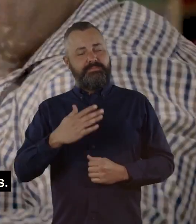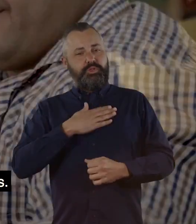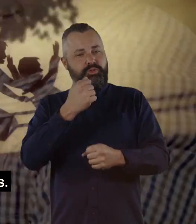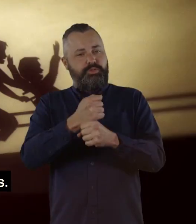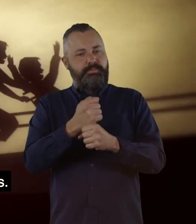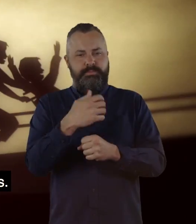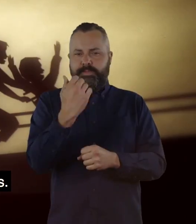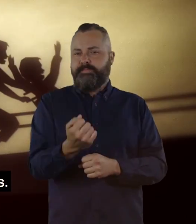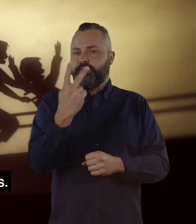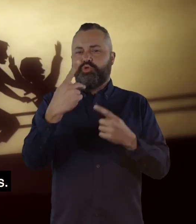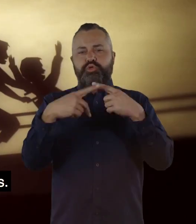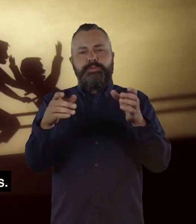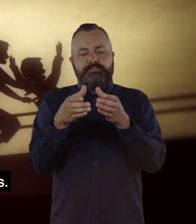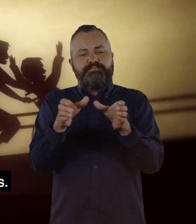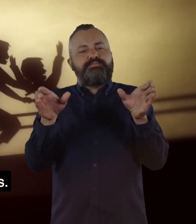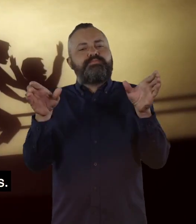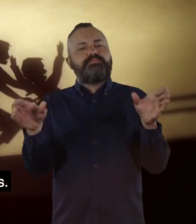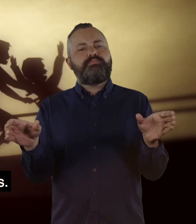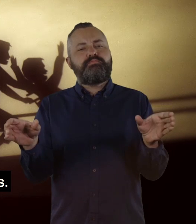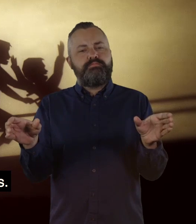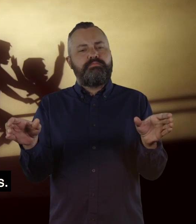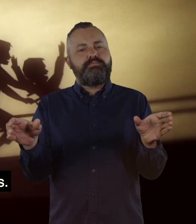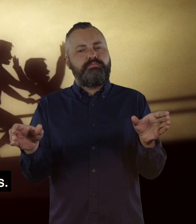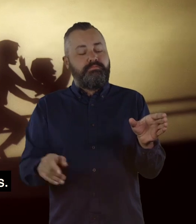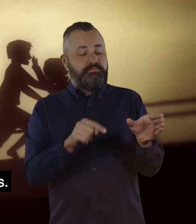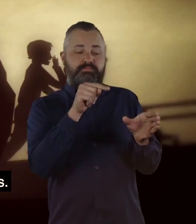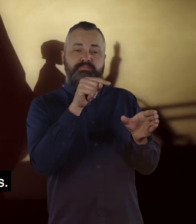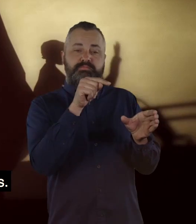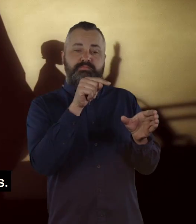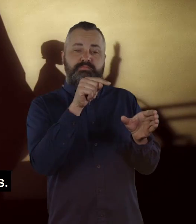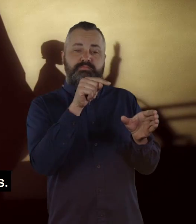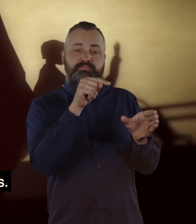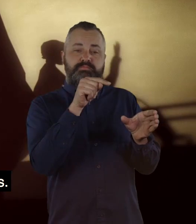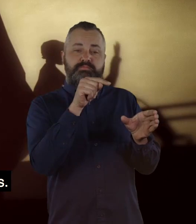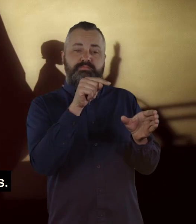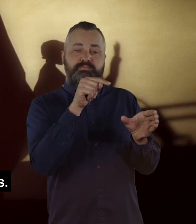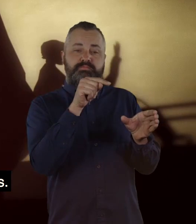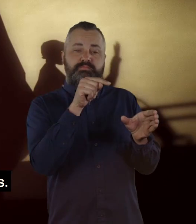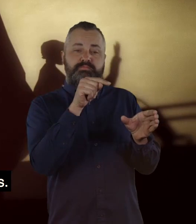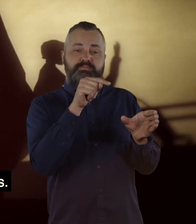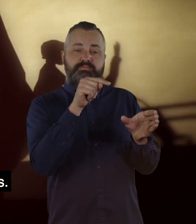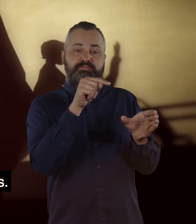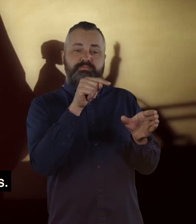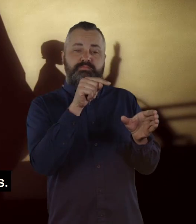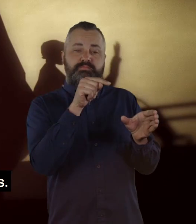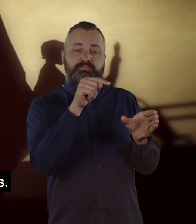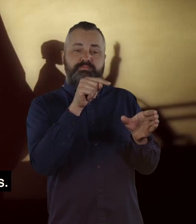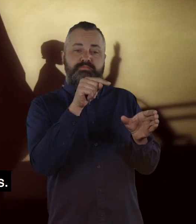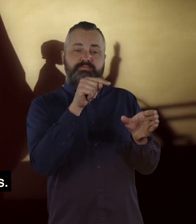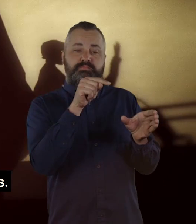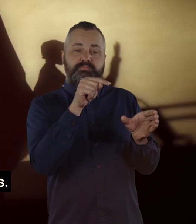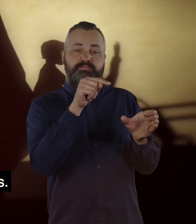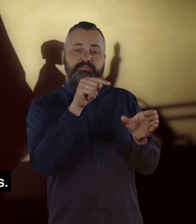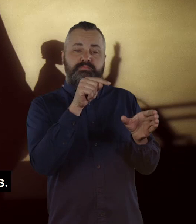My job description is effectively divided into two parts. An image of Khalid standing between two scenes.